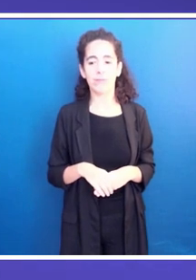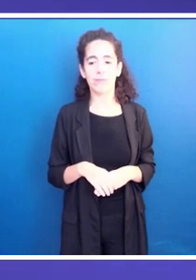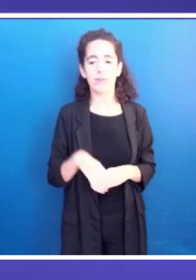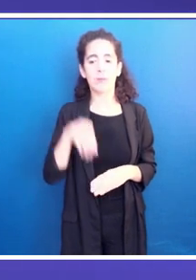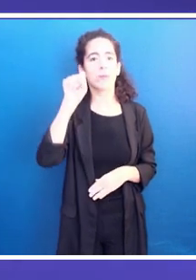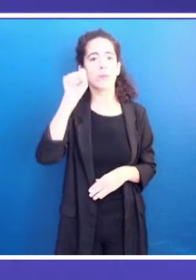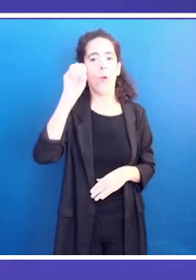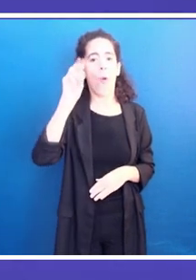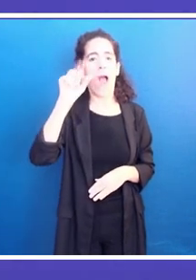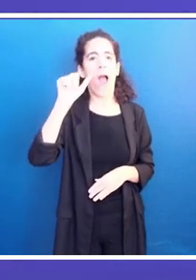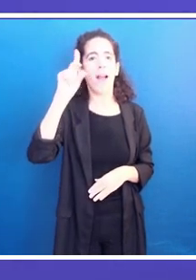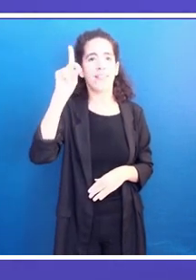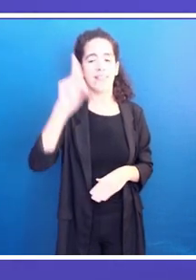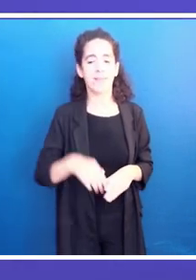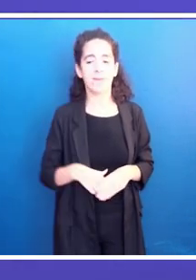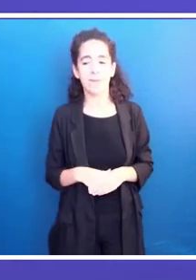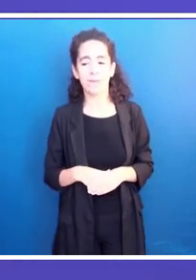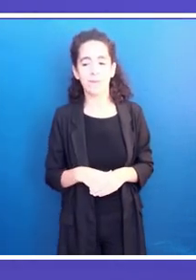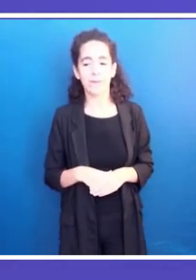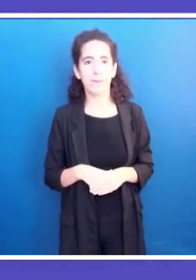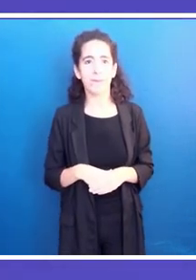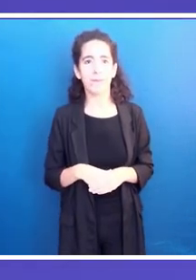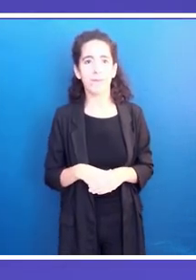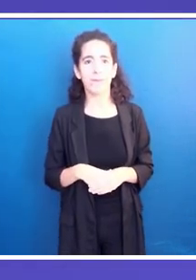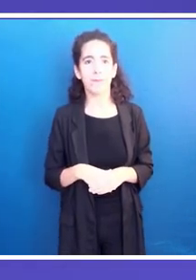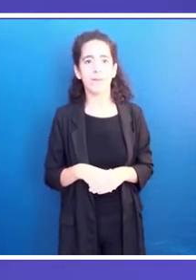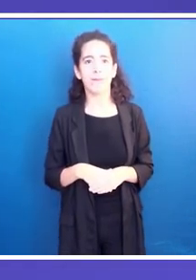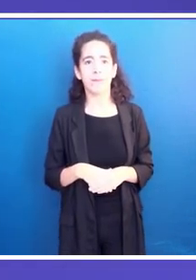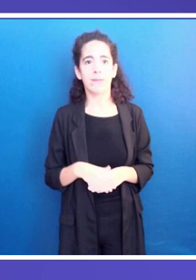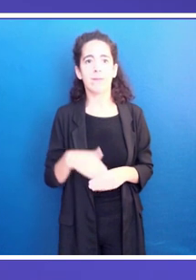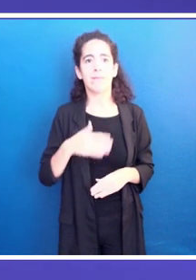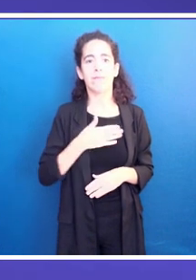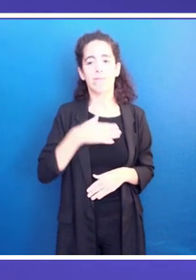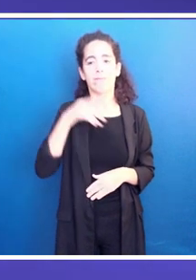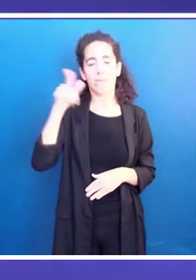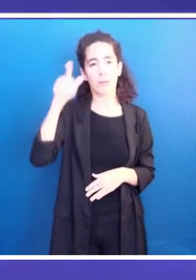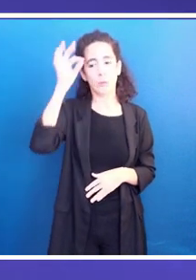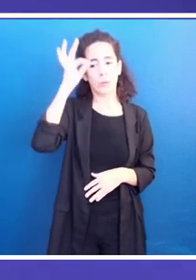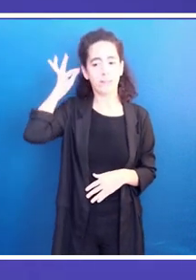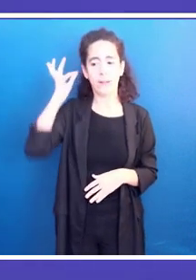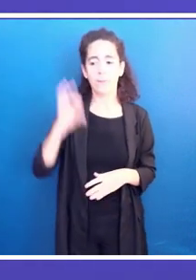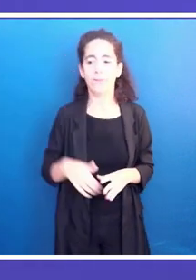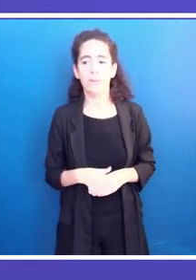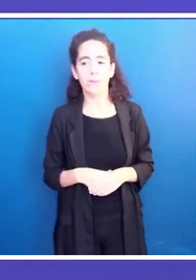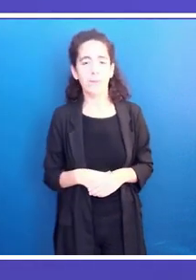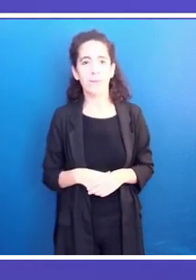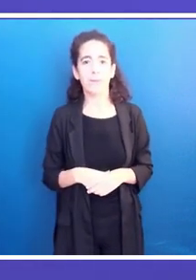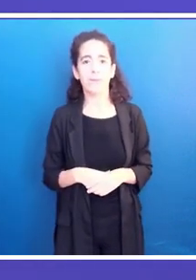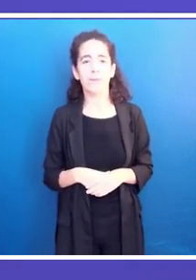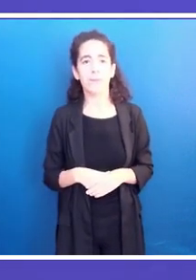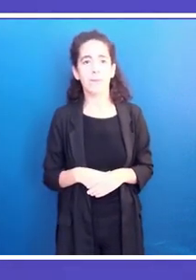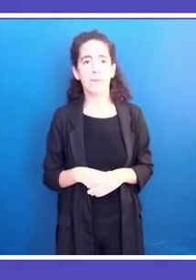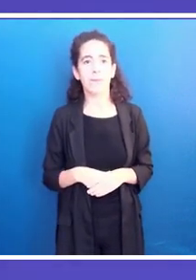answering the common question, I kindly ask you to answer the following question. What are the lessons that you have